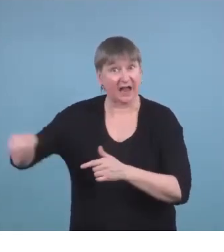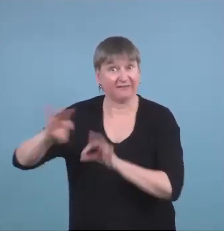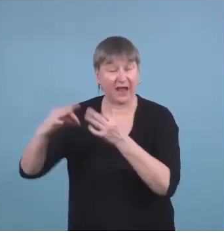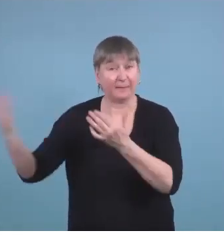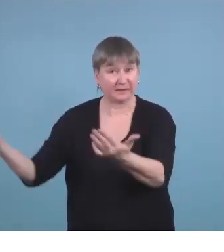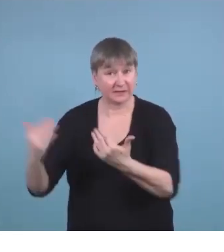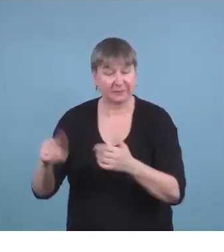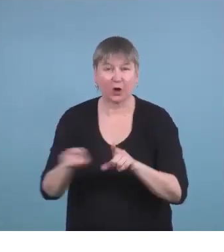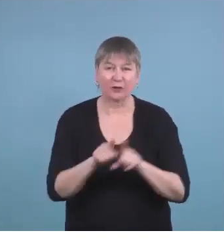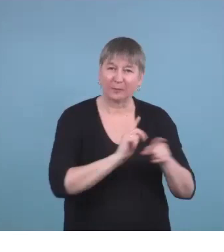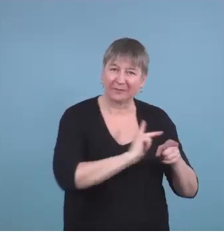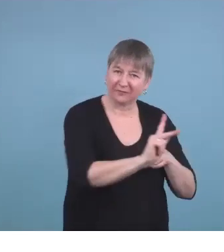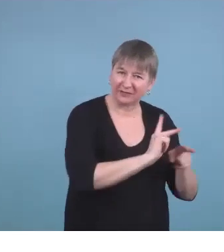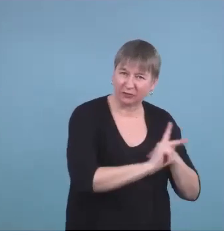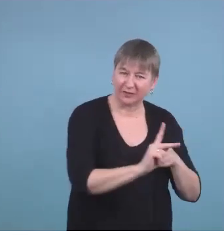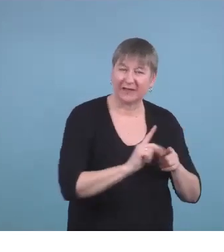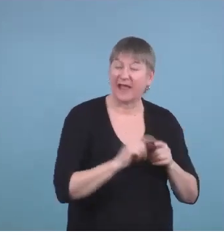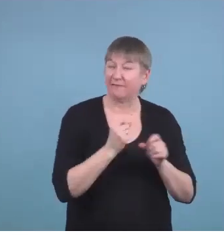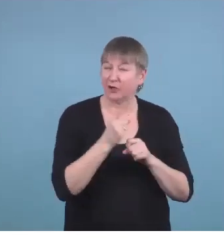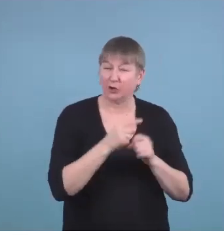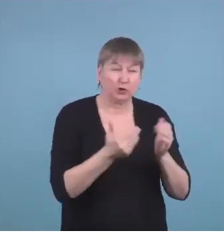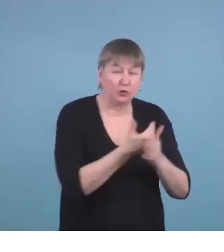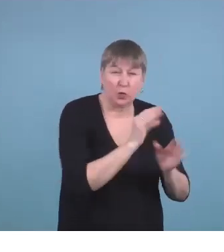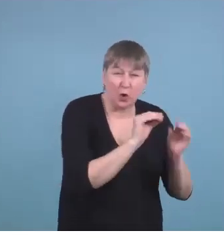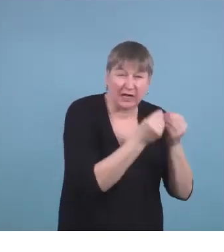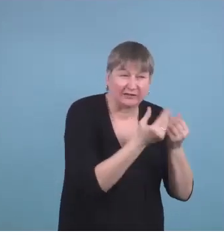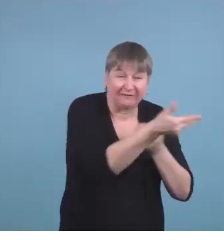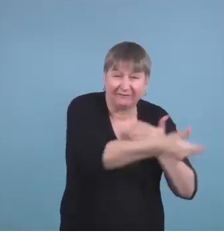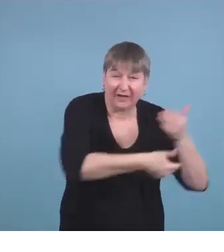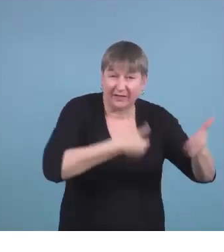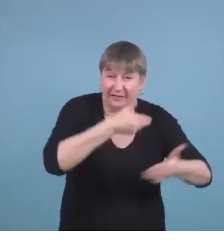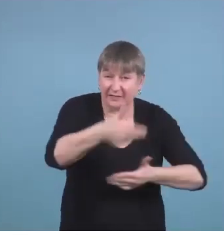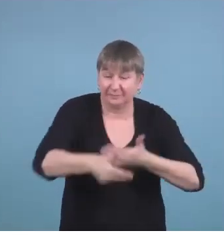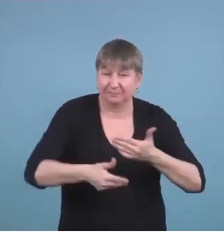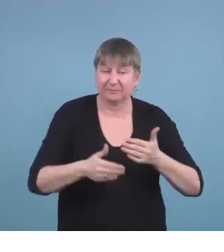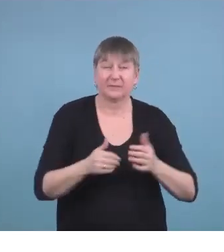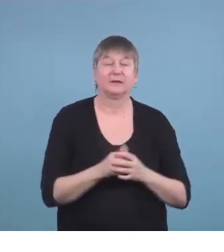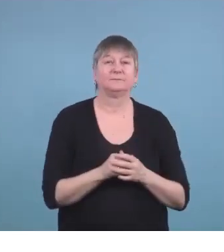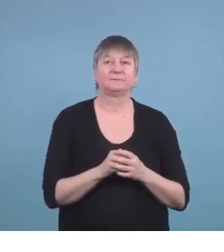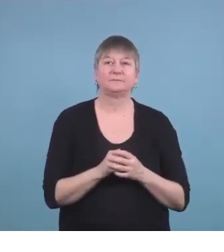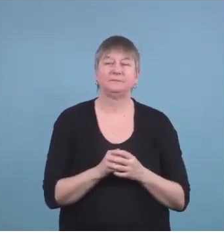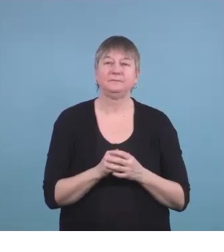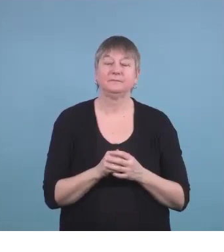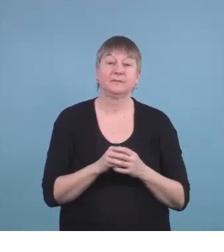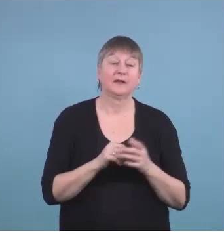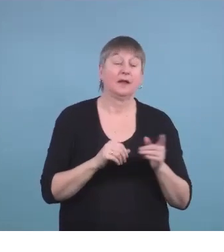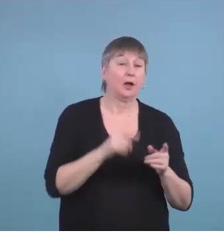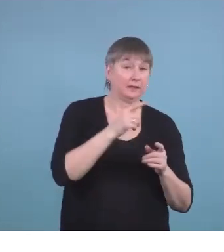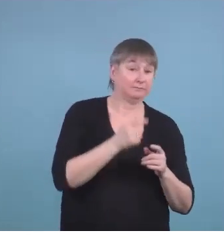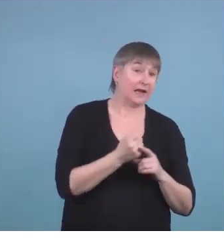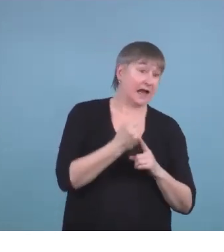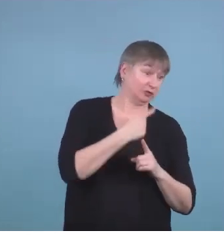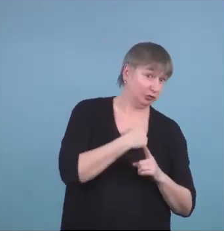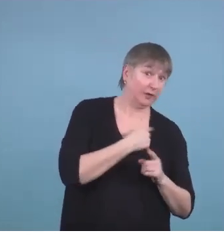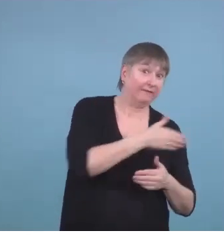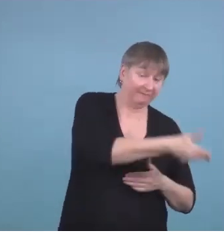organizations every year I reach out to the ones who I was in contact with the year before and